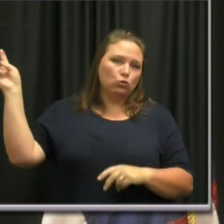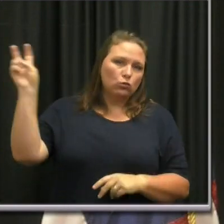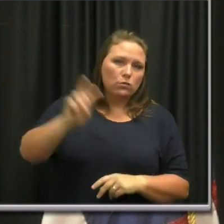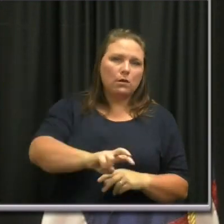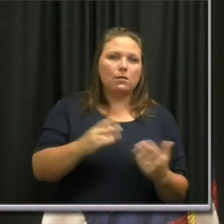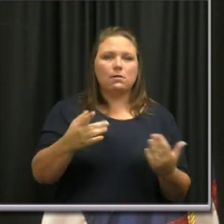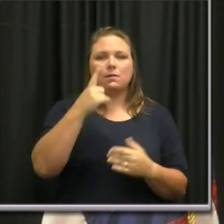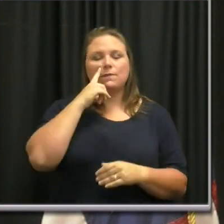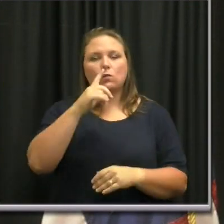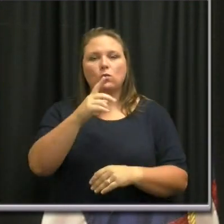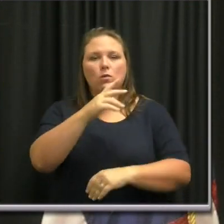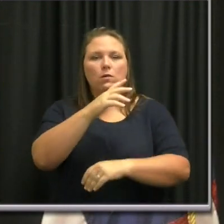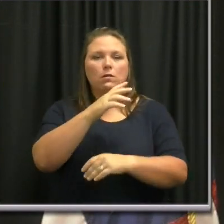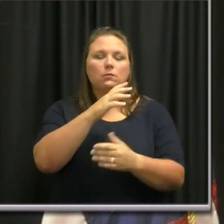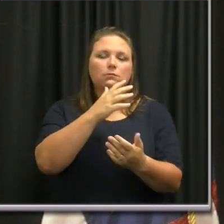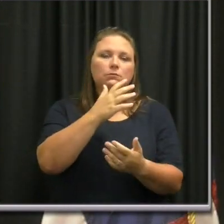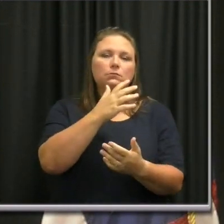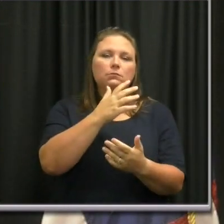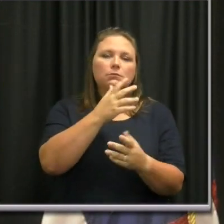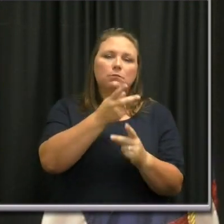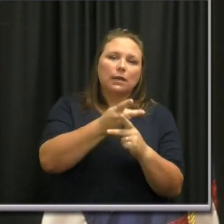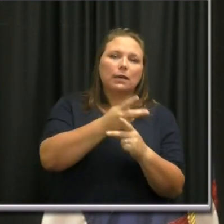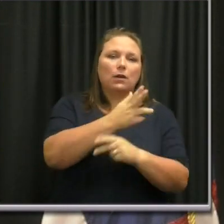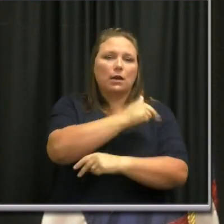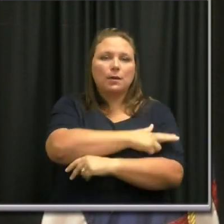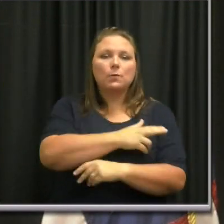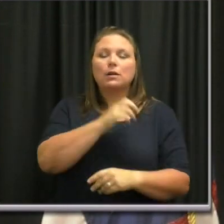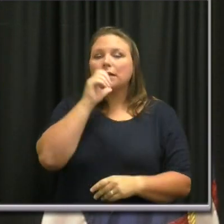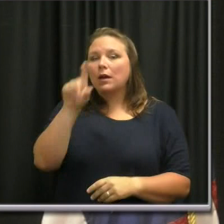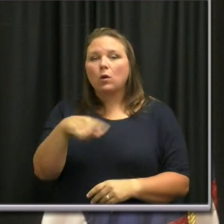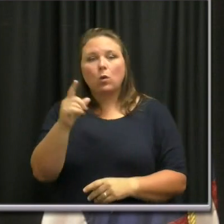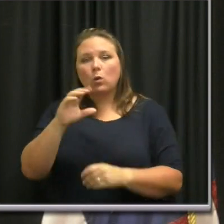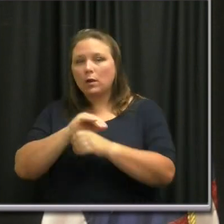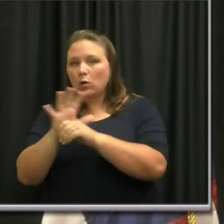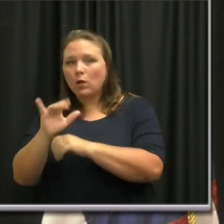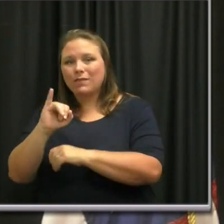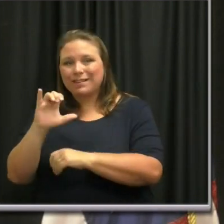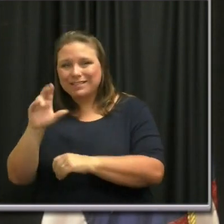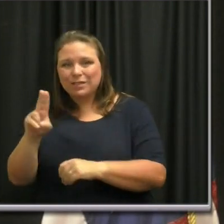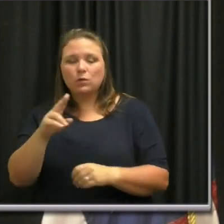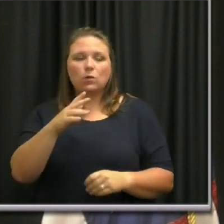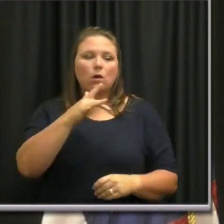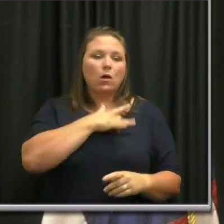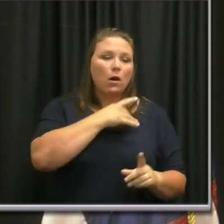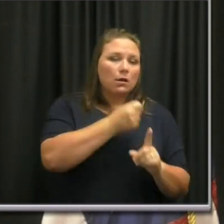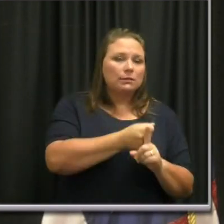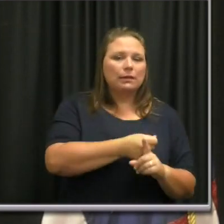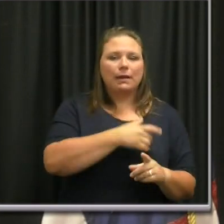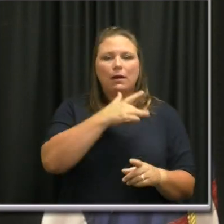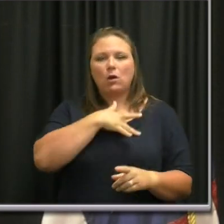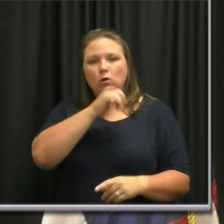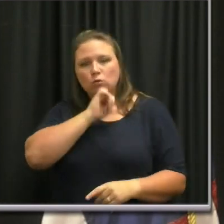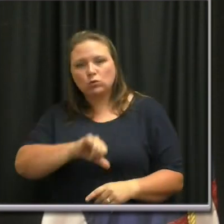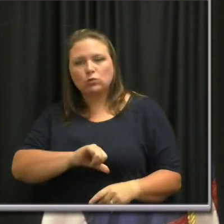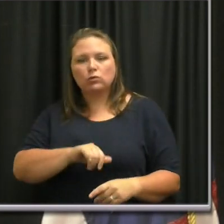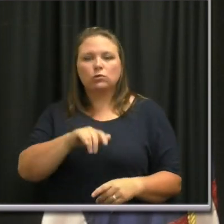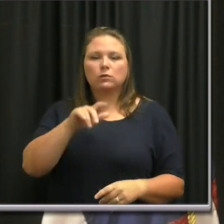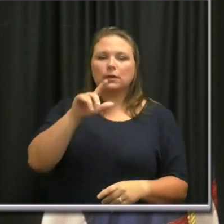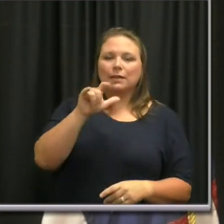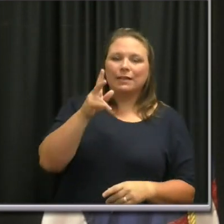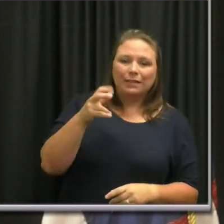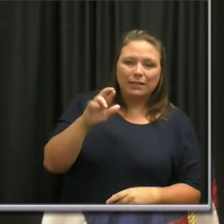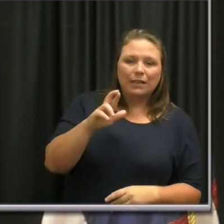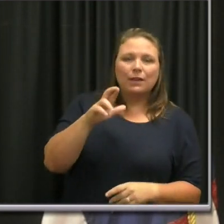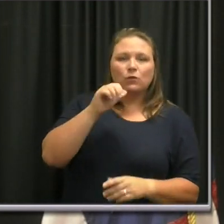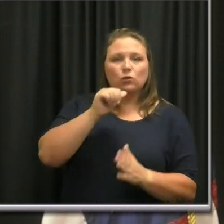capacity is not just COVID patients. It's people who have heart transplants, liver transplants have trauma. Um, right now we're averaging around 200 patients